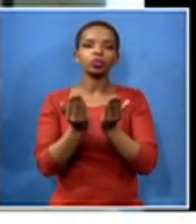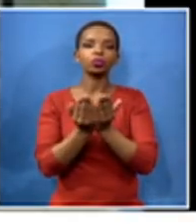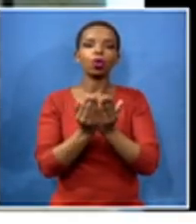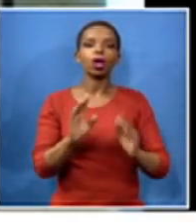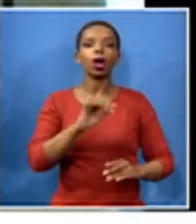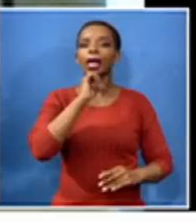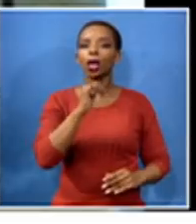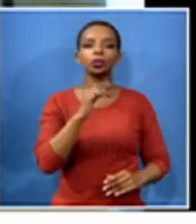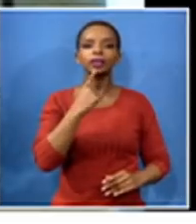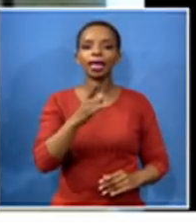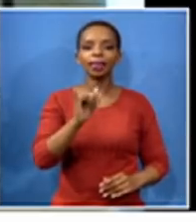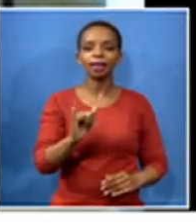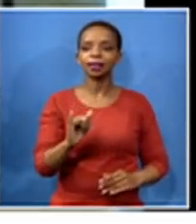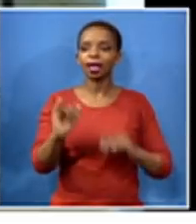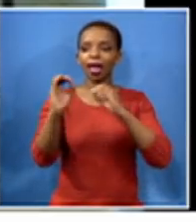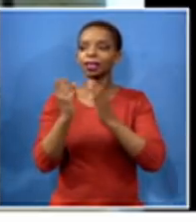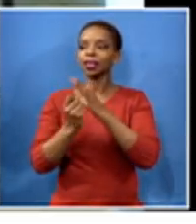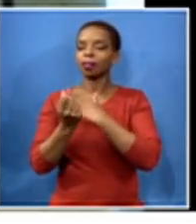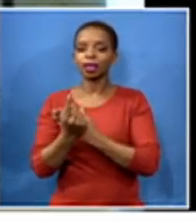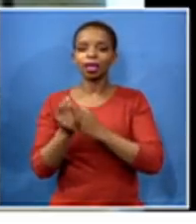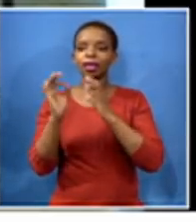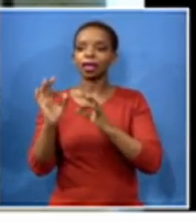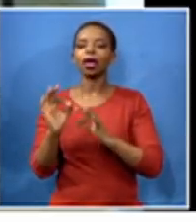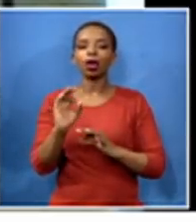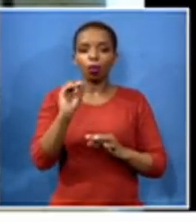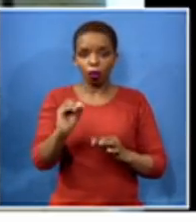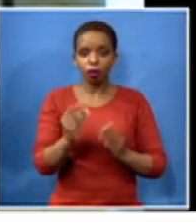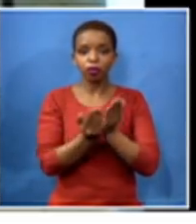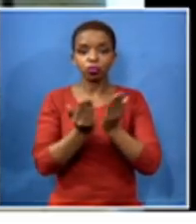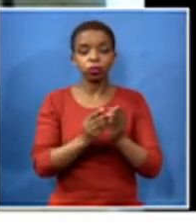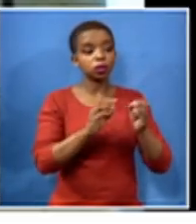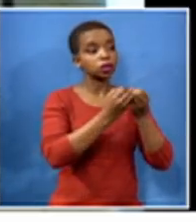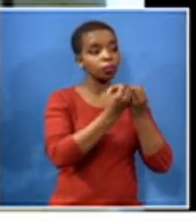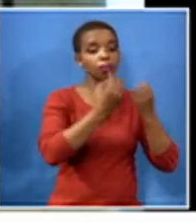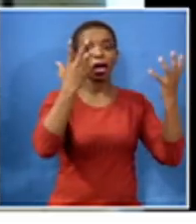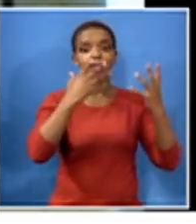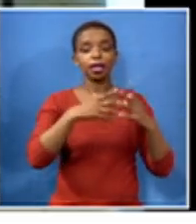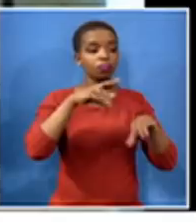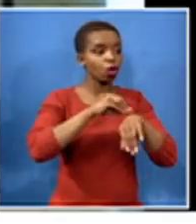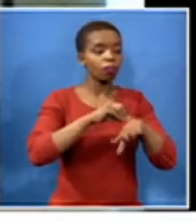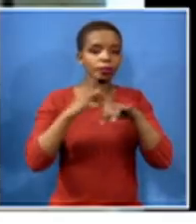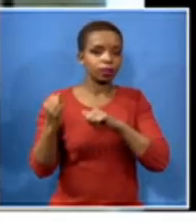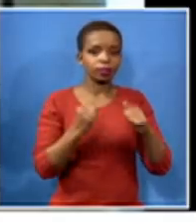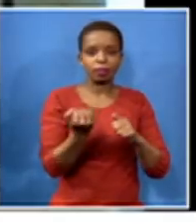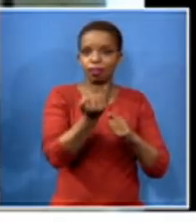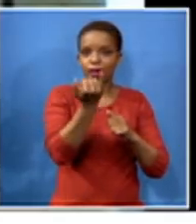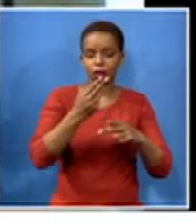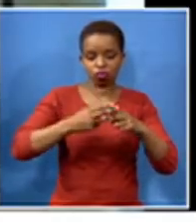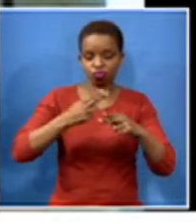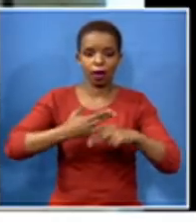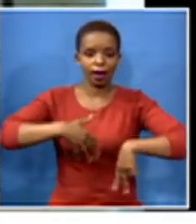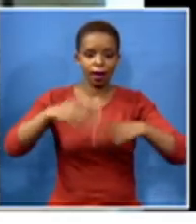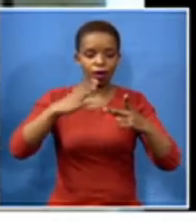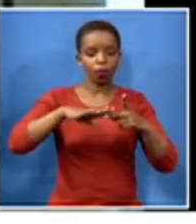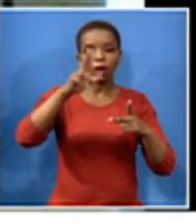there are many schools that still present serious problems and i'm talking about sanitation issues i'm talking about ppes i'm